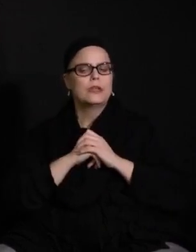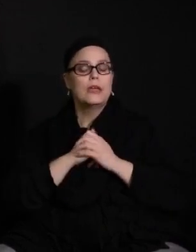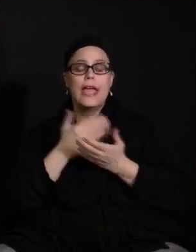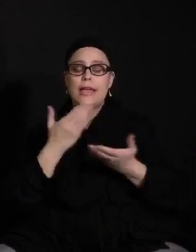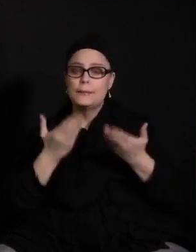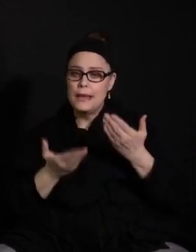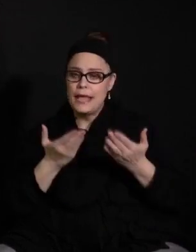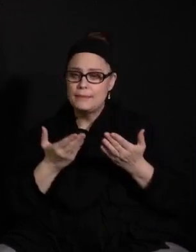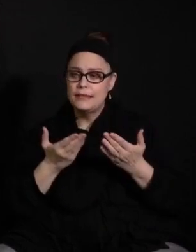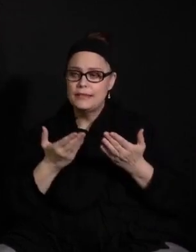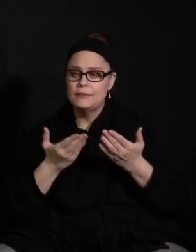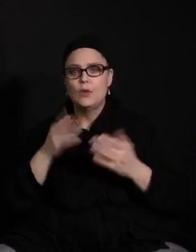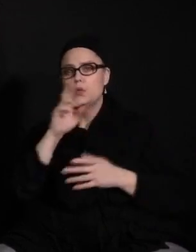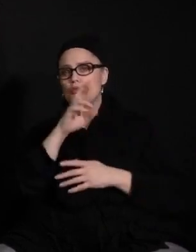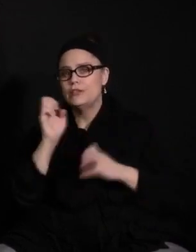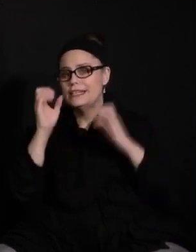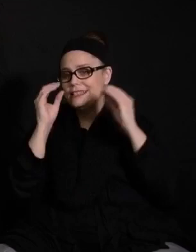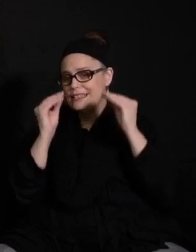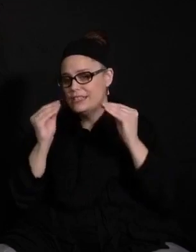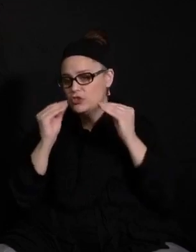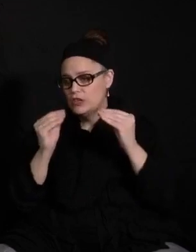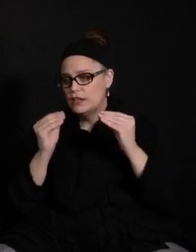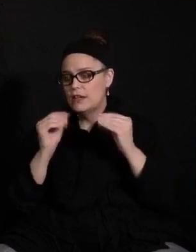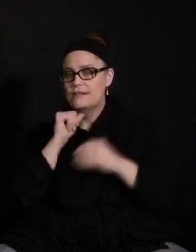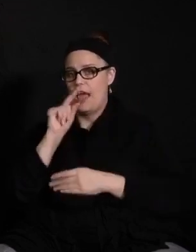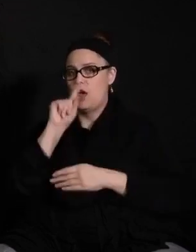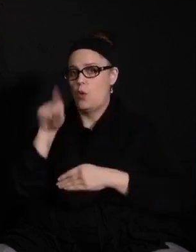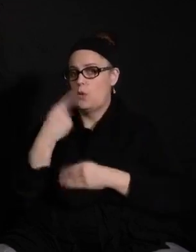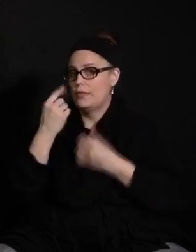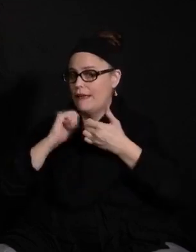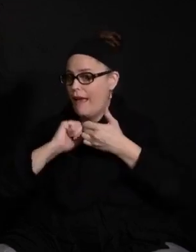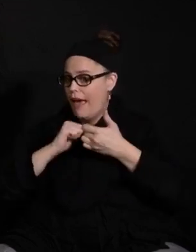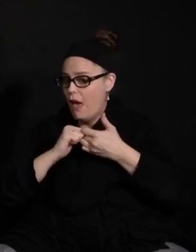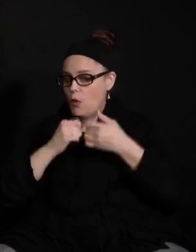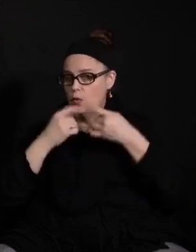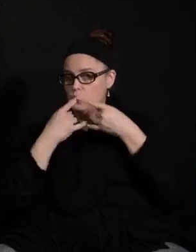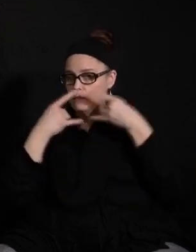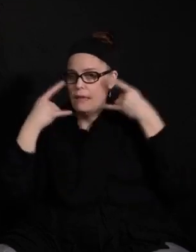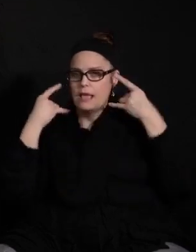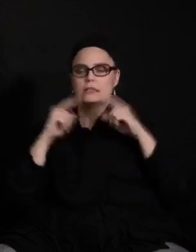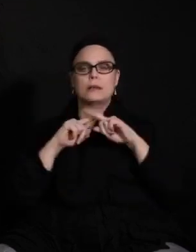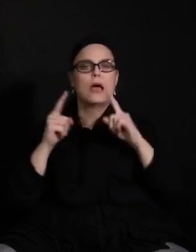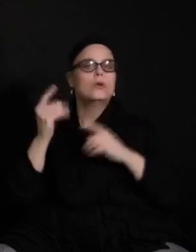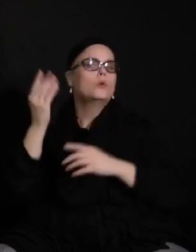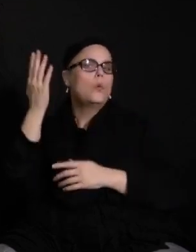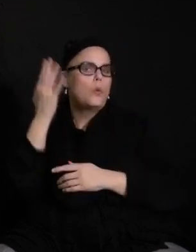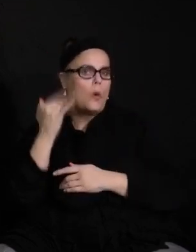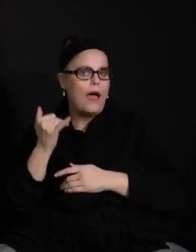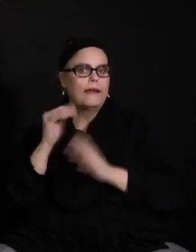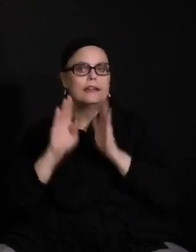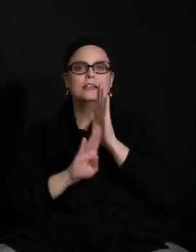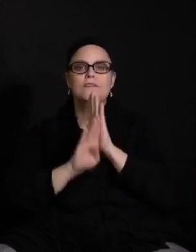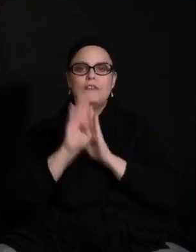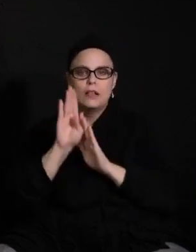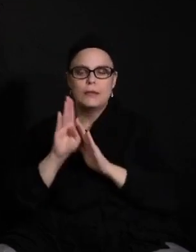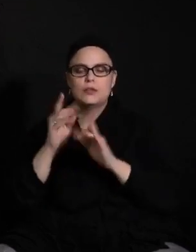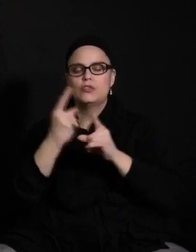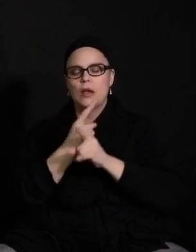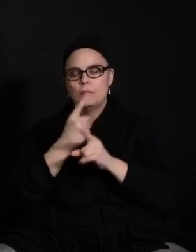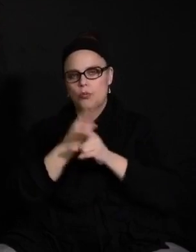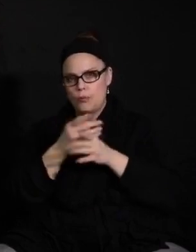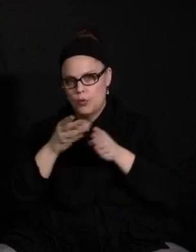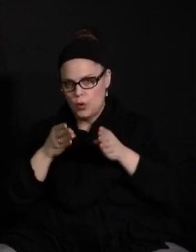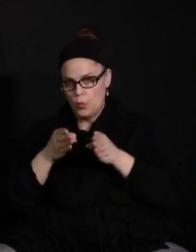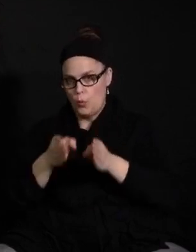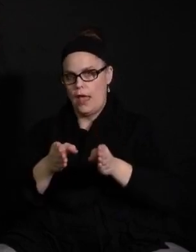as to be reteaching not only how to wear the mask, but also why in a developmentally appropriate way in words